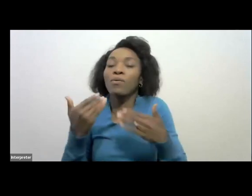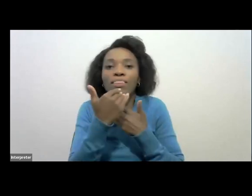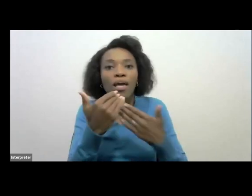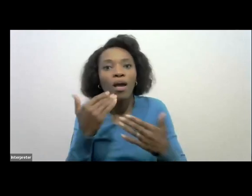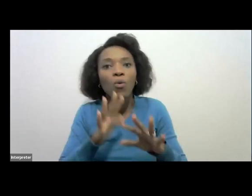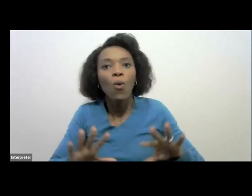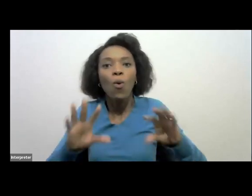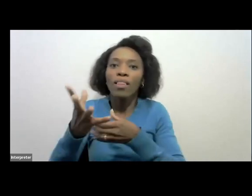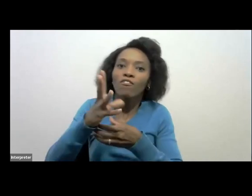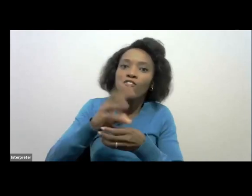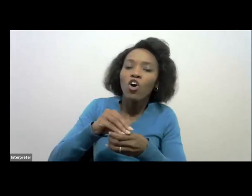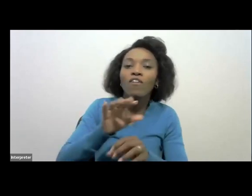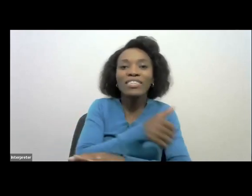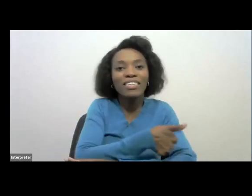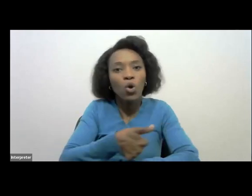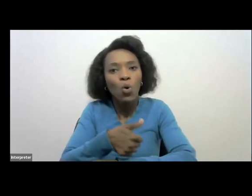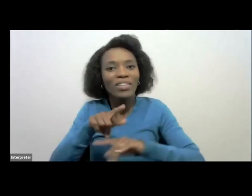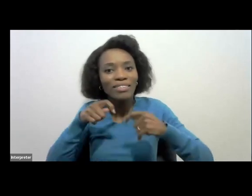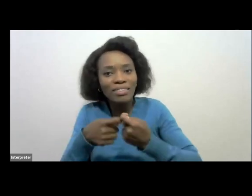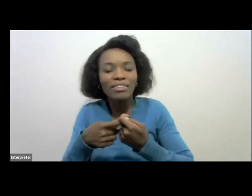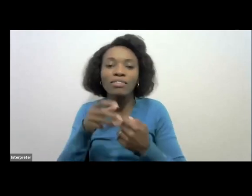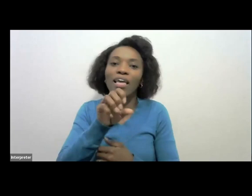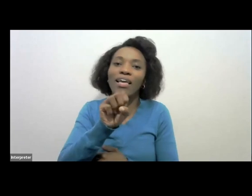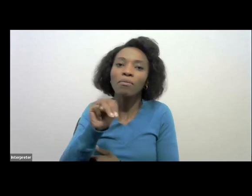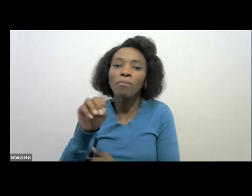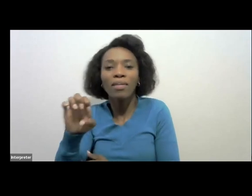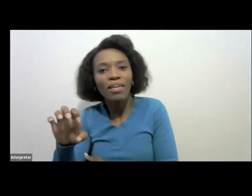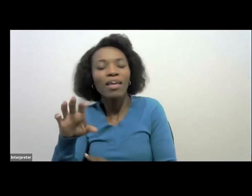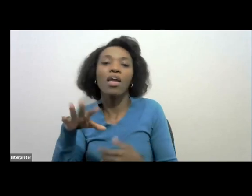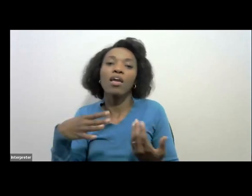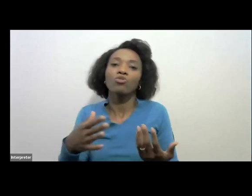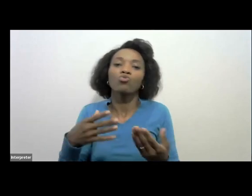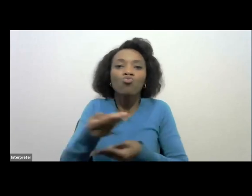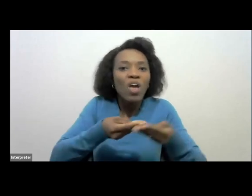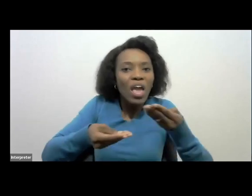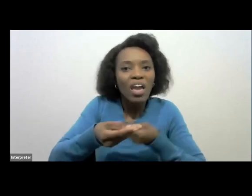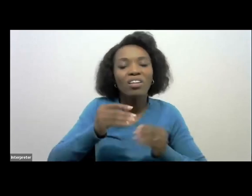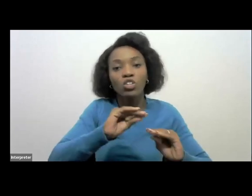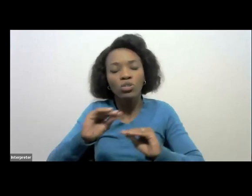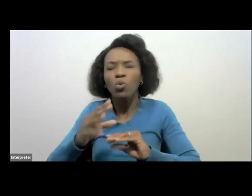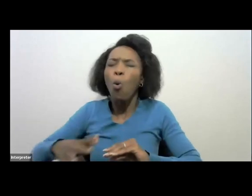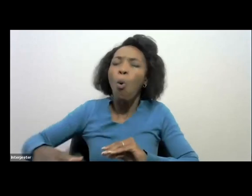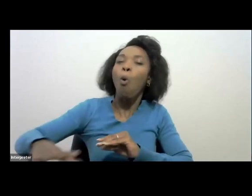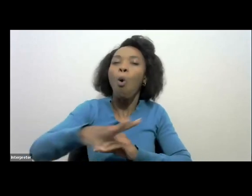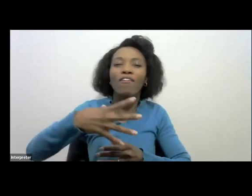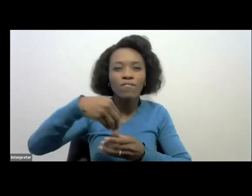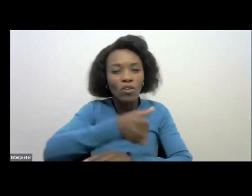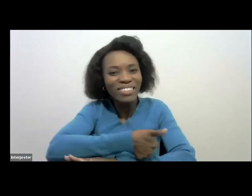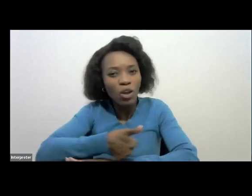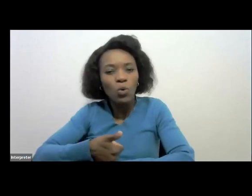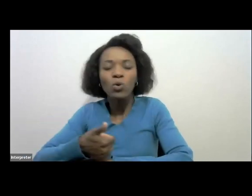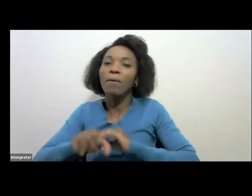involved, the stakeholders in this team, the SMME, the trade education, all the stakeholders in operations, the media,